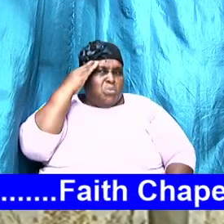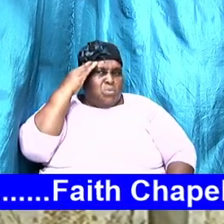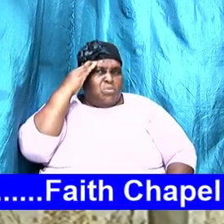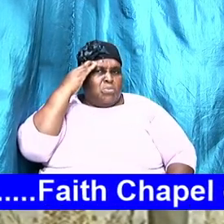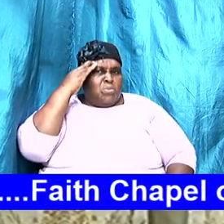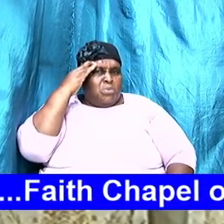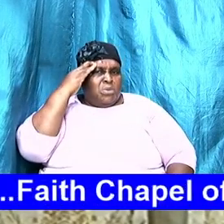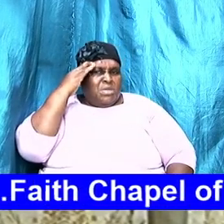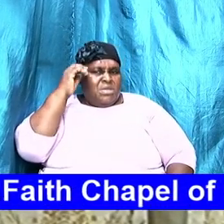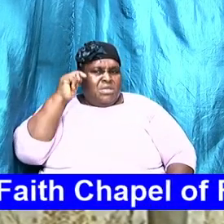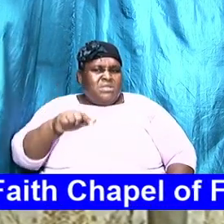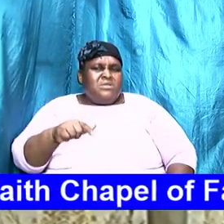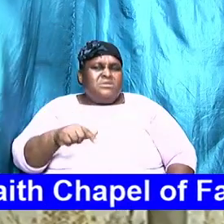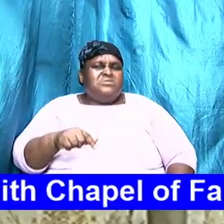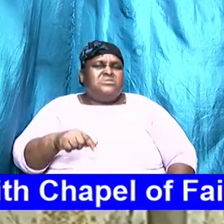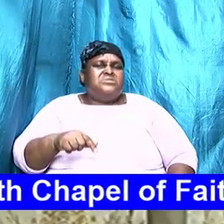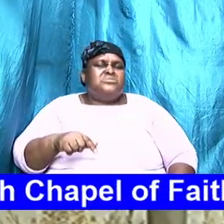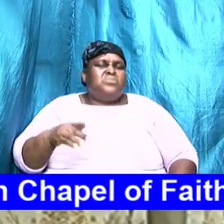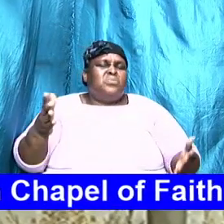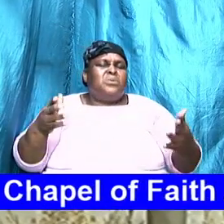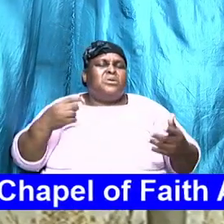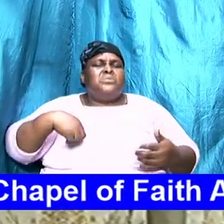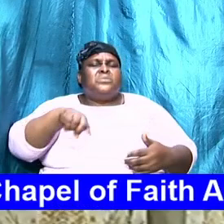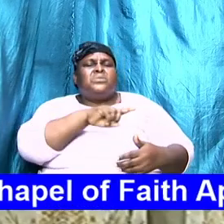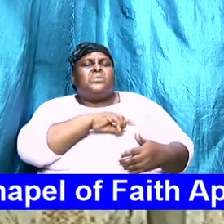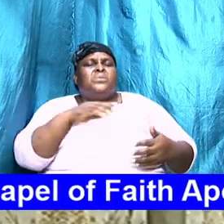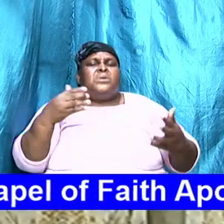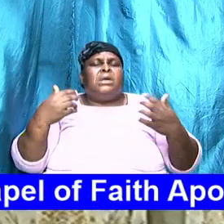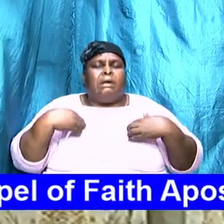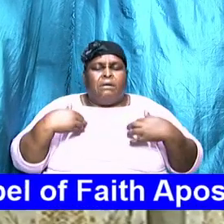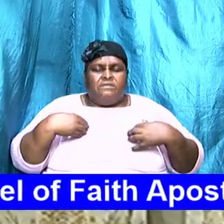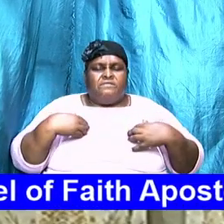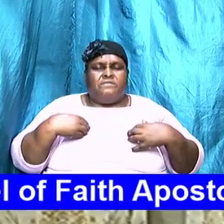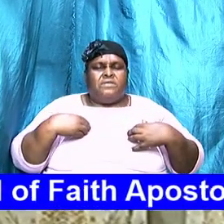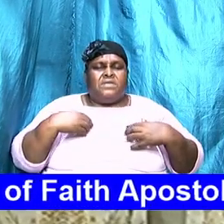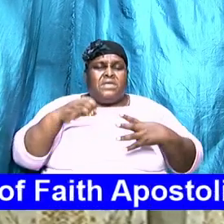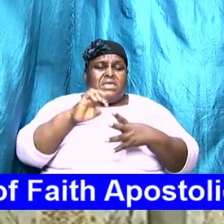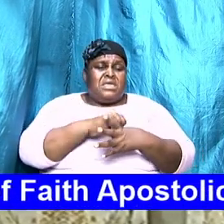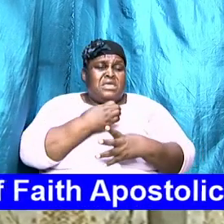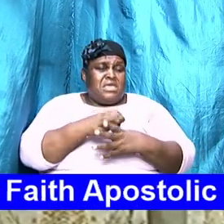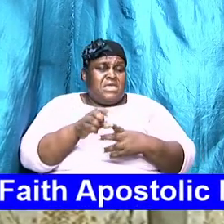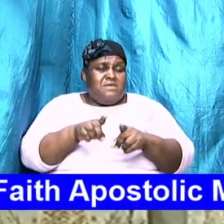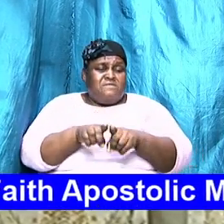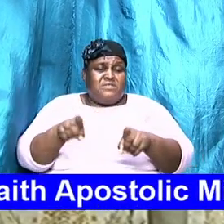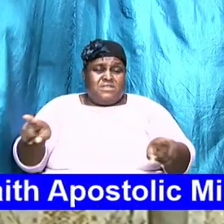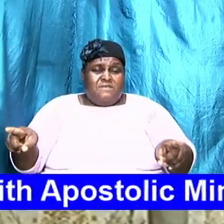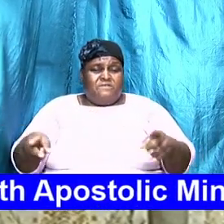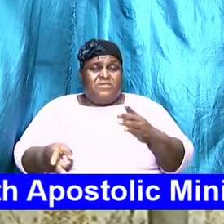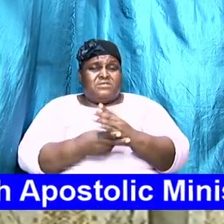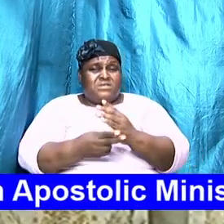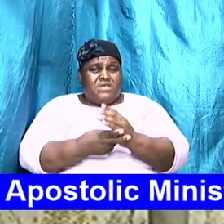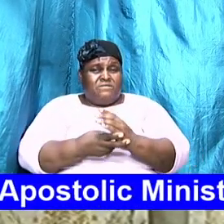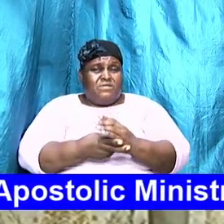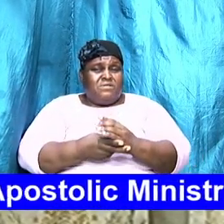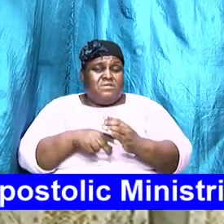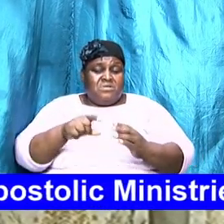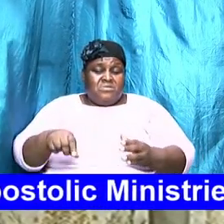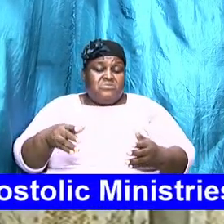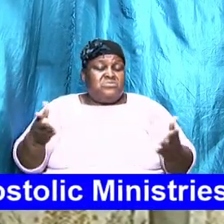and this is what we have and even if they're in different accounts this is what we have